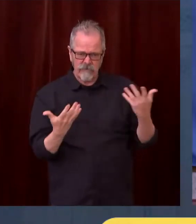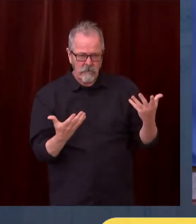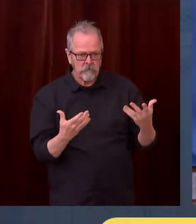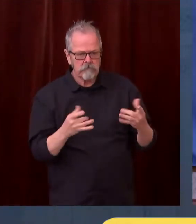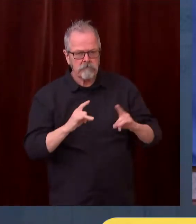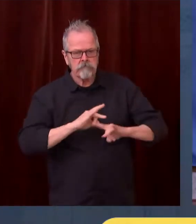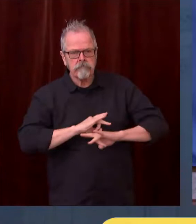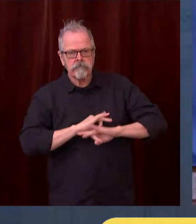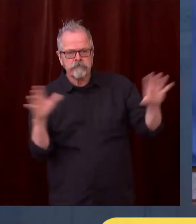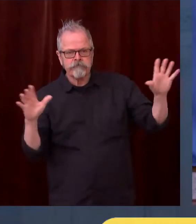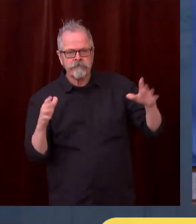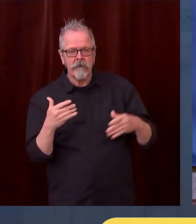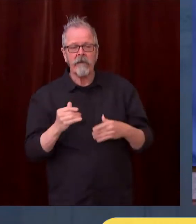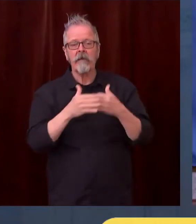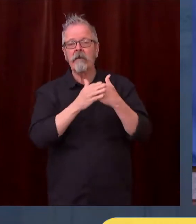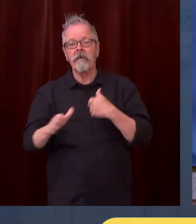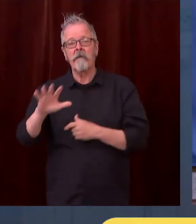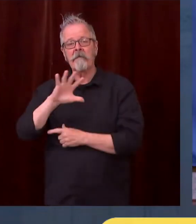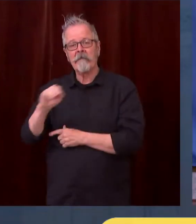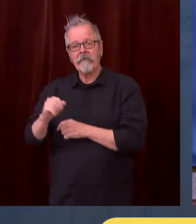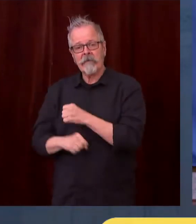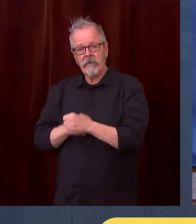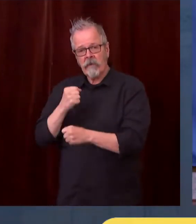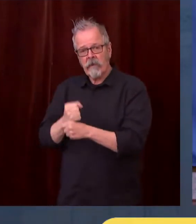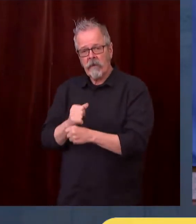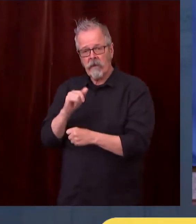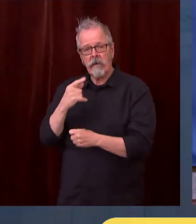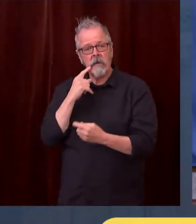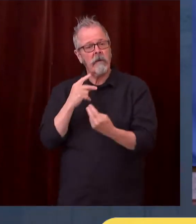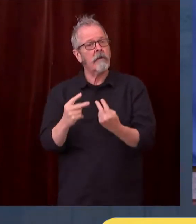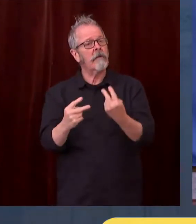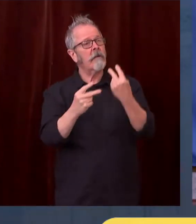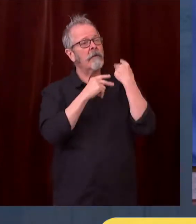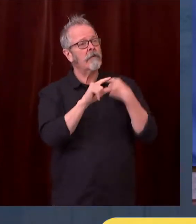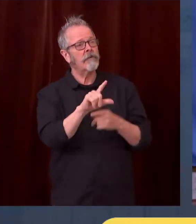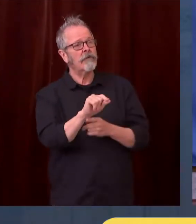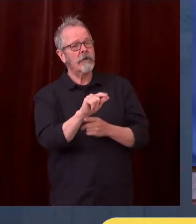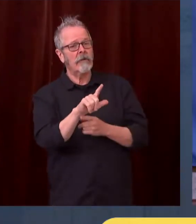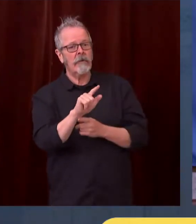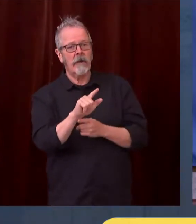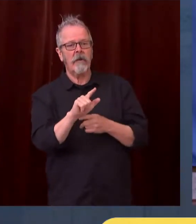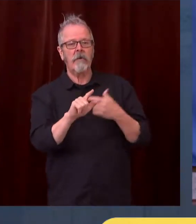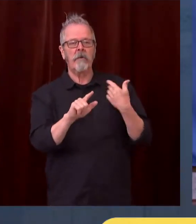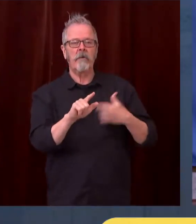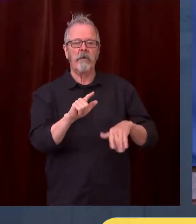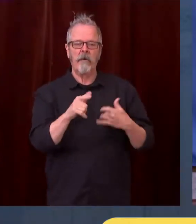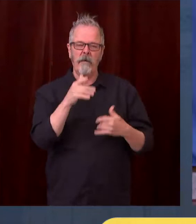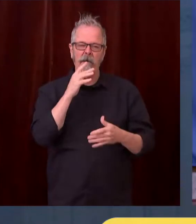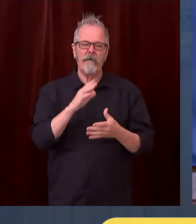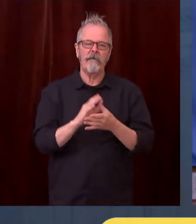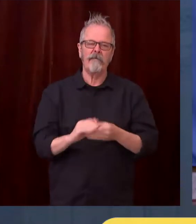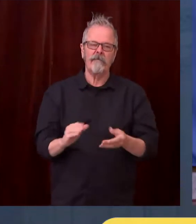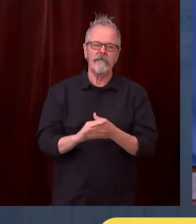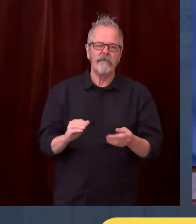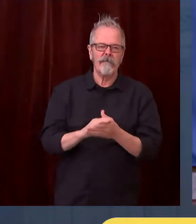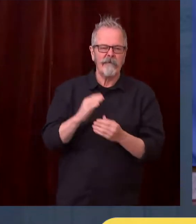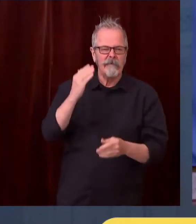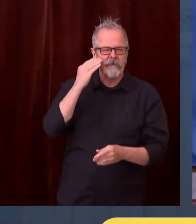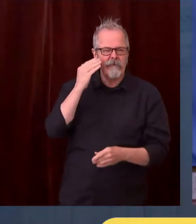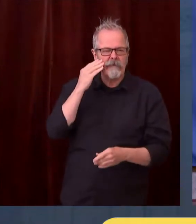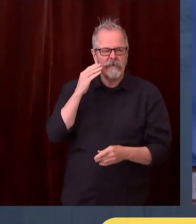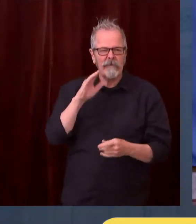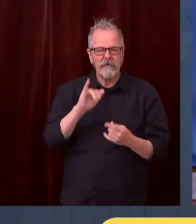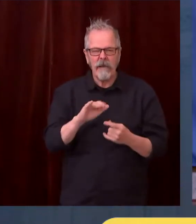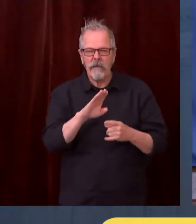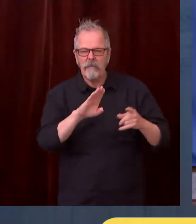we will get to say that we were there when the Gonzaga Bulldogs pulled out a win in the